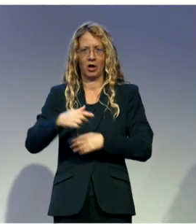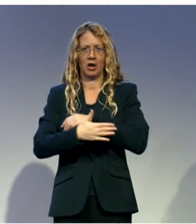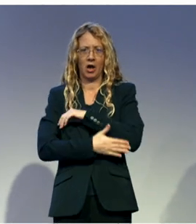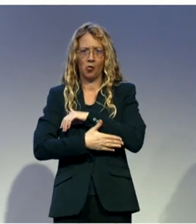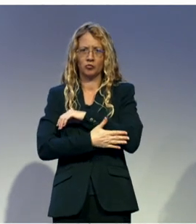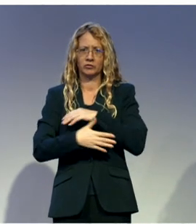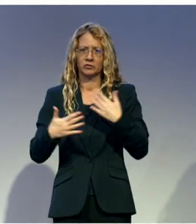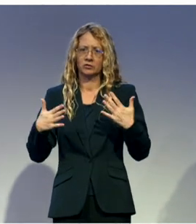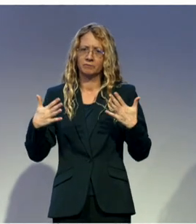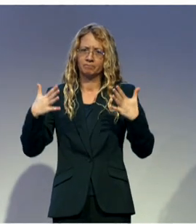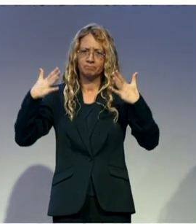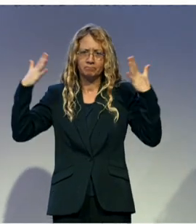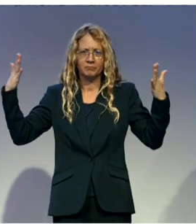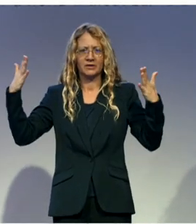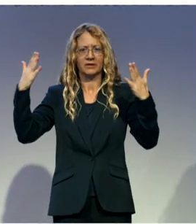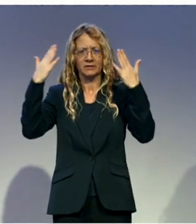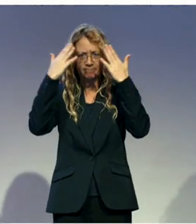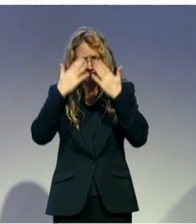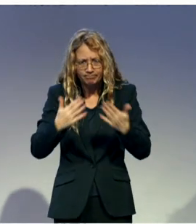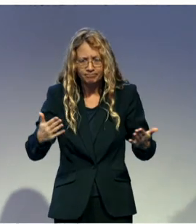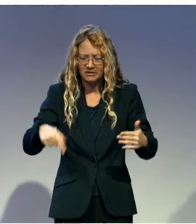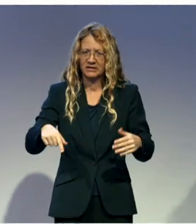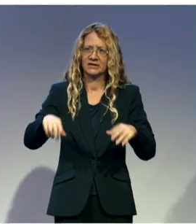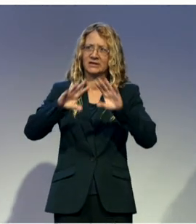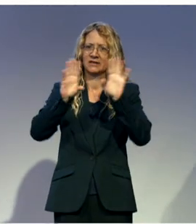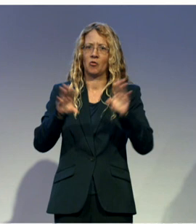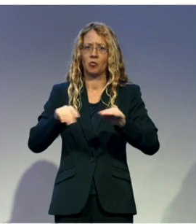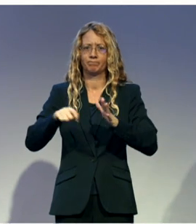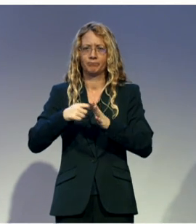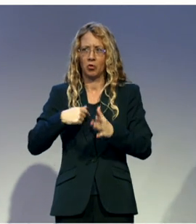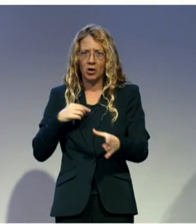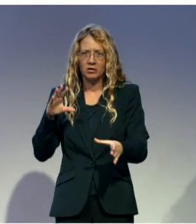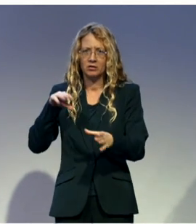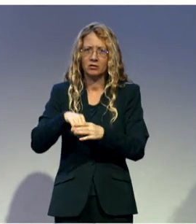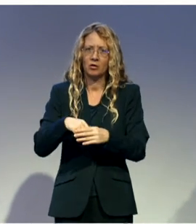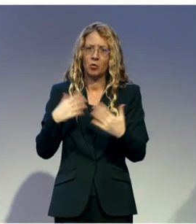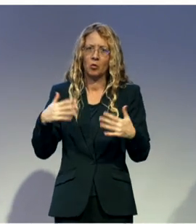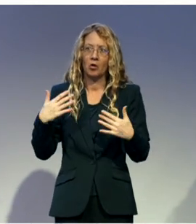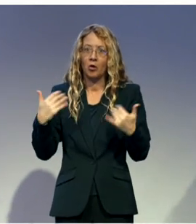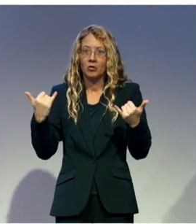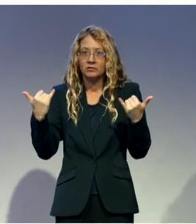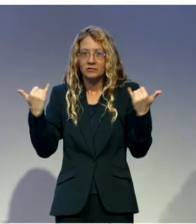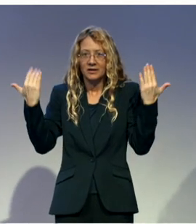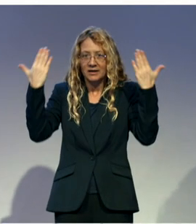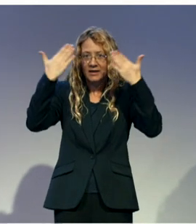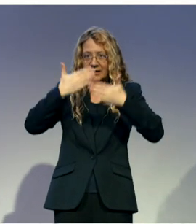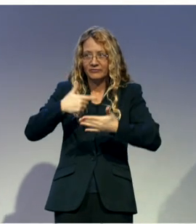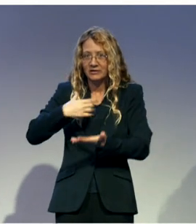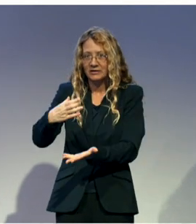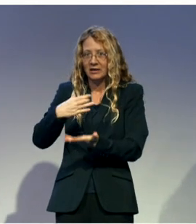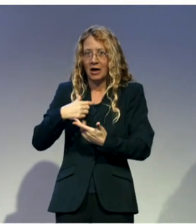general project conference and being awarded this evening. That would indeed enhance our